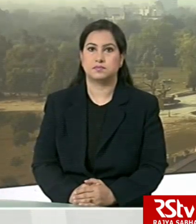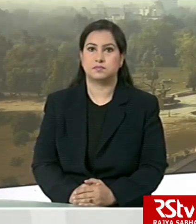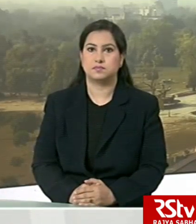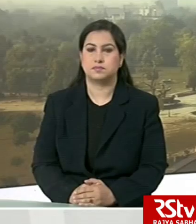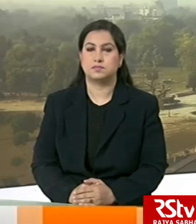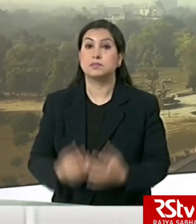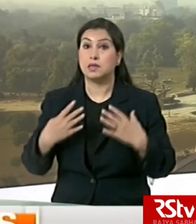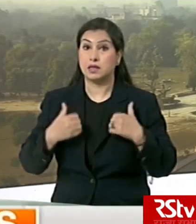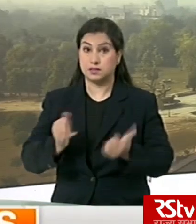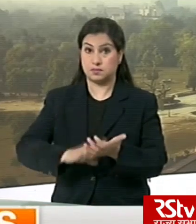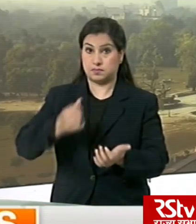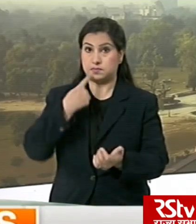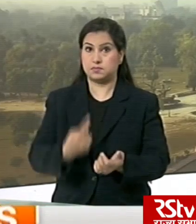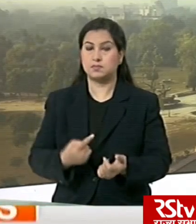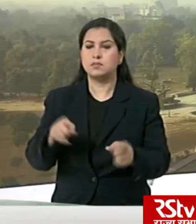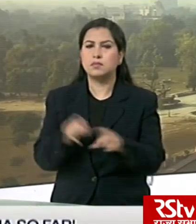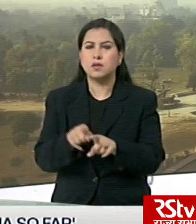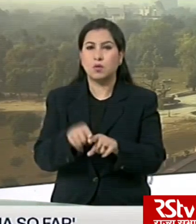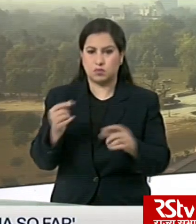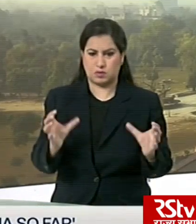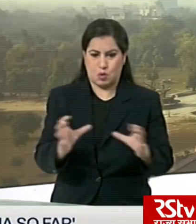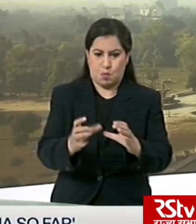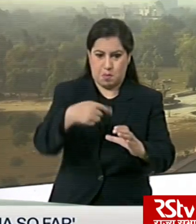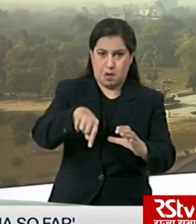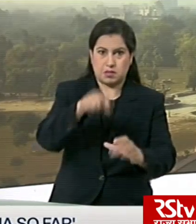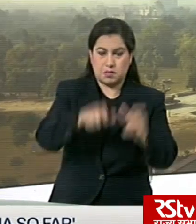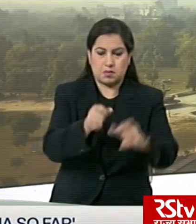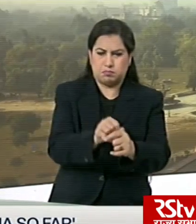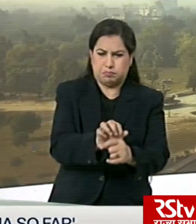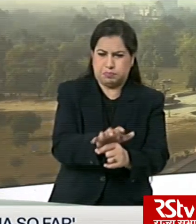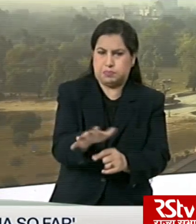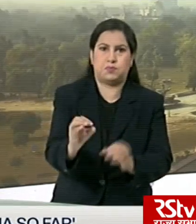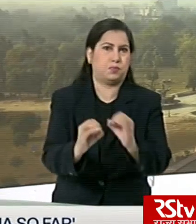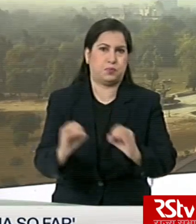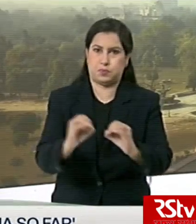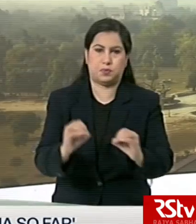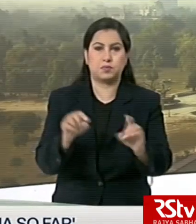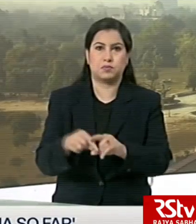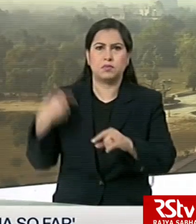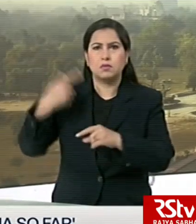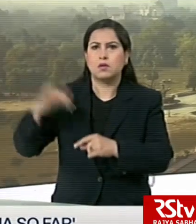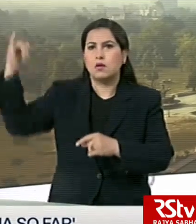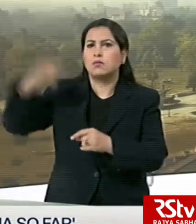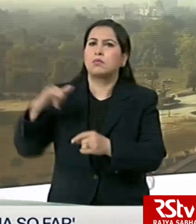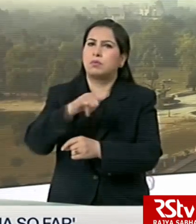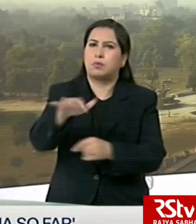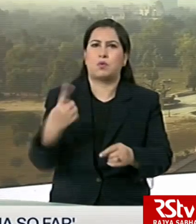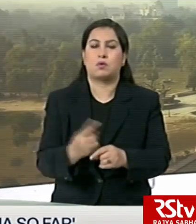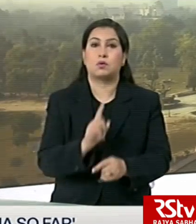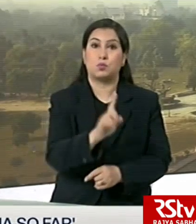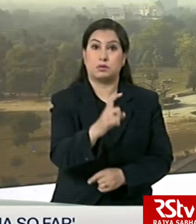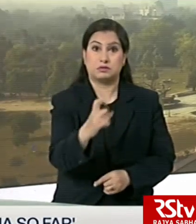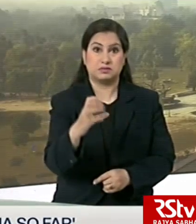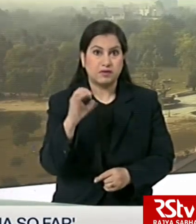The health ministry says no community transmission of COVID-19 in the country so far. 170